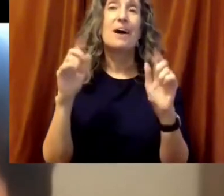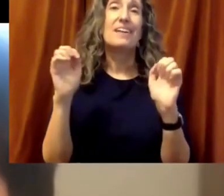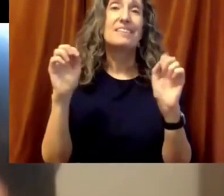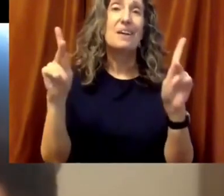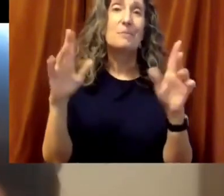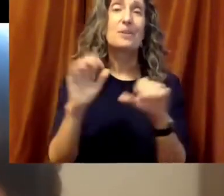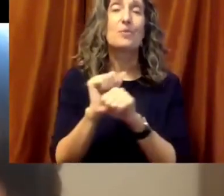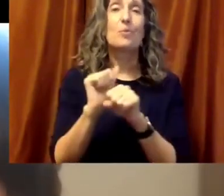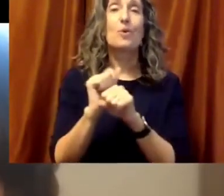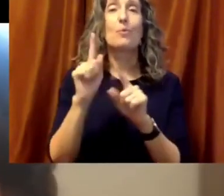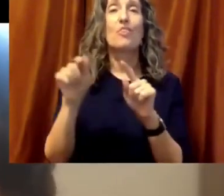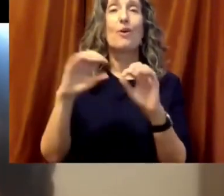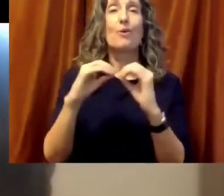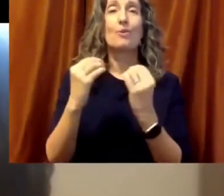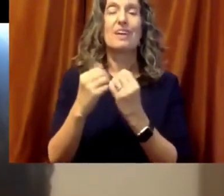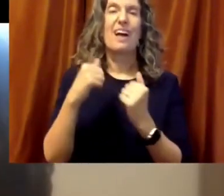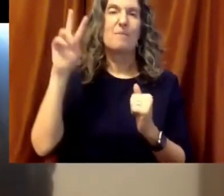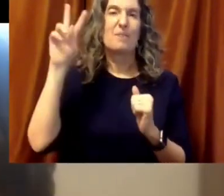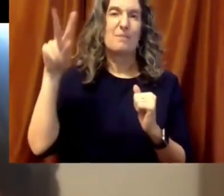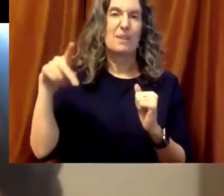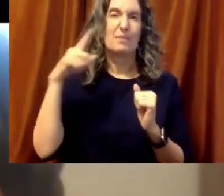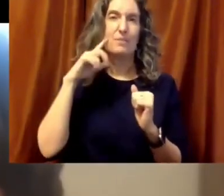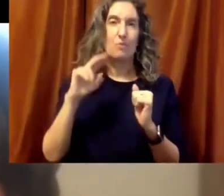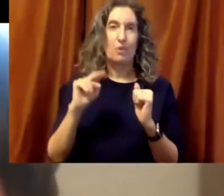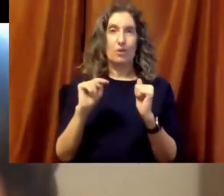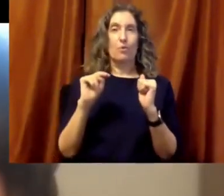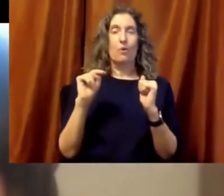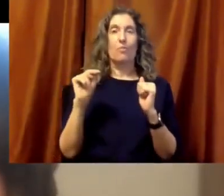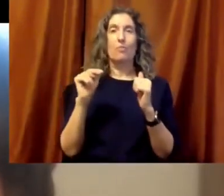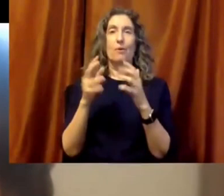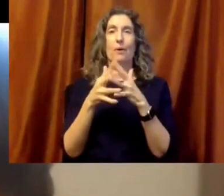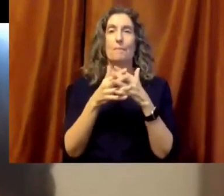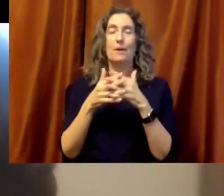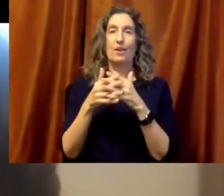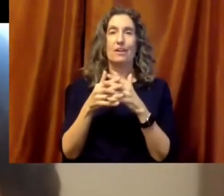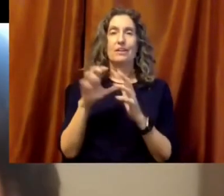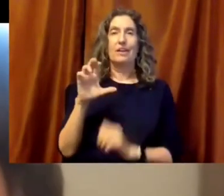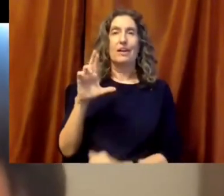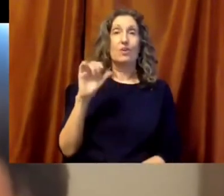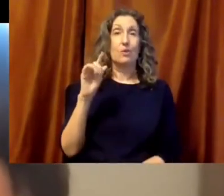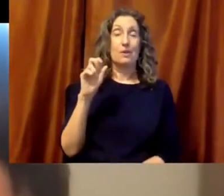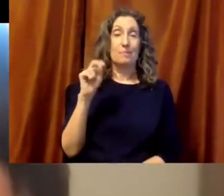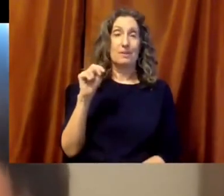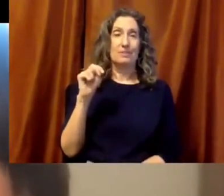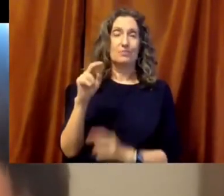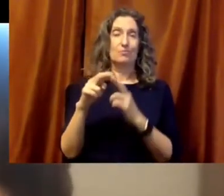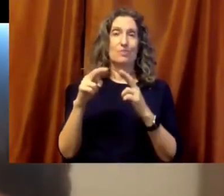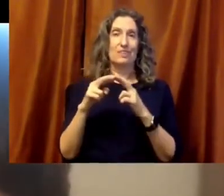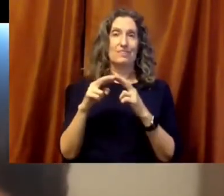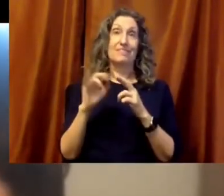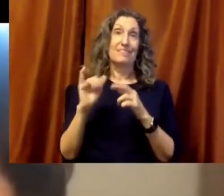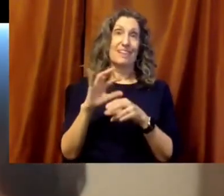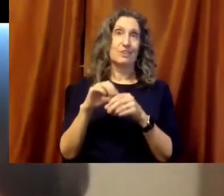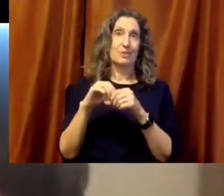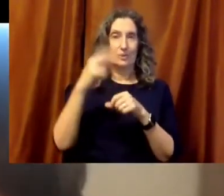Canada and the Caribbean. I'm a vice president of our North American Caribbean